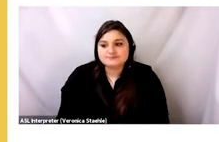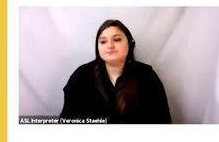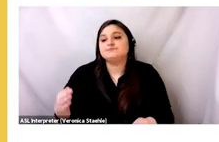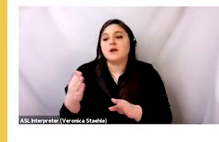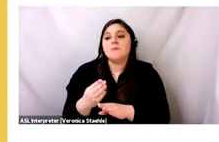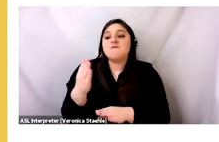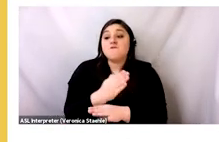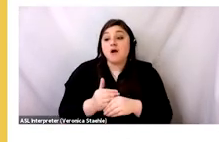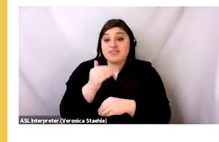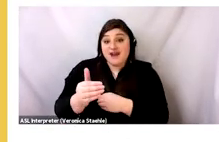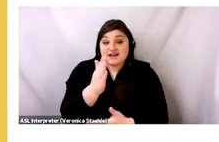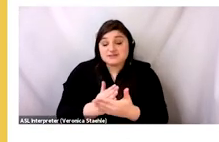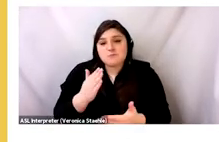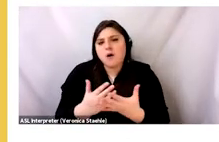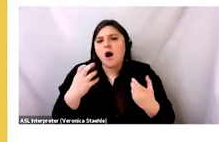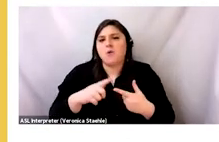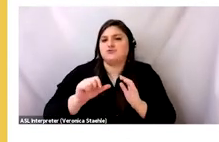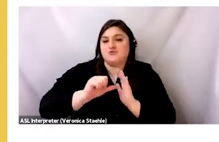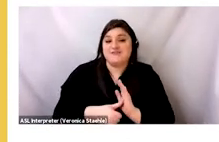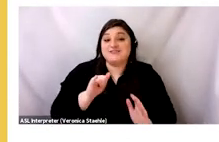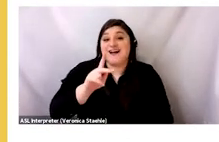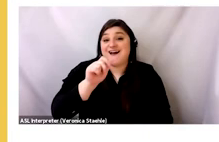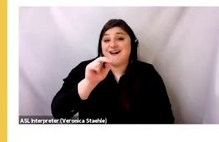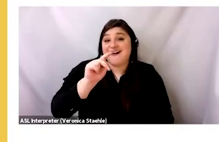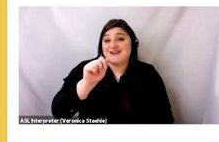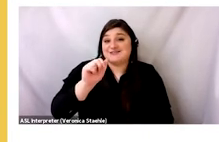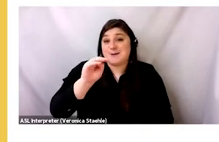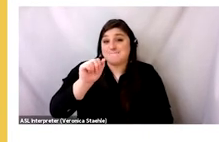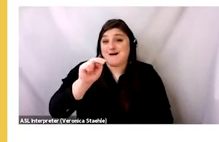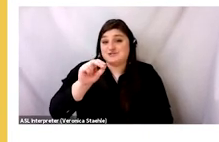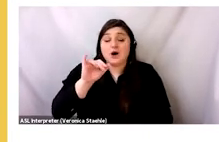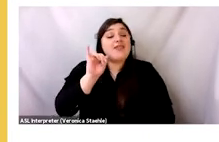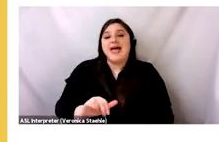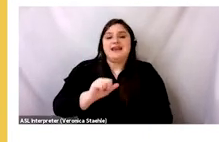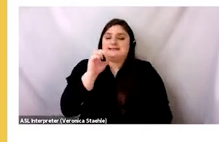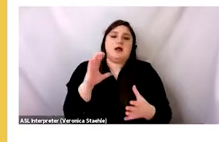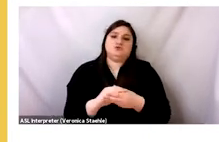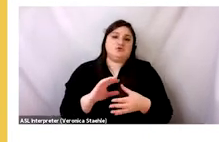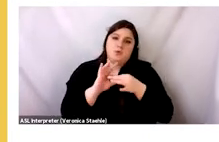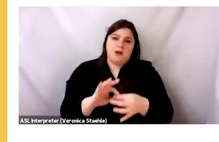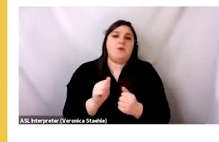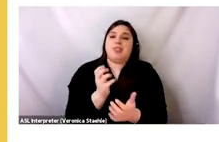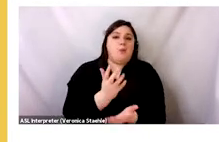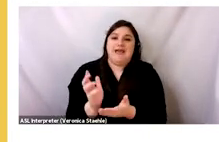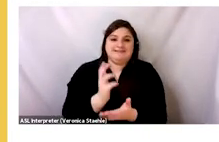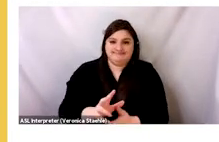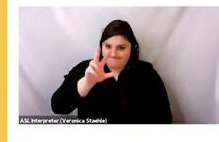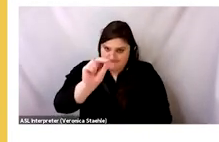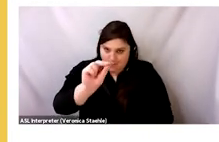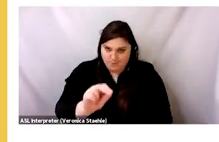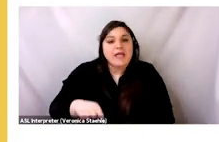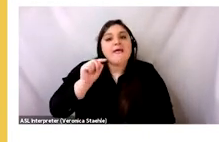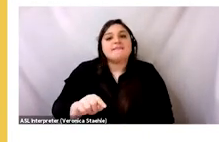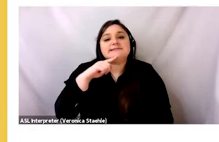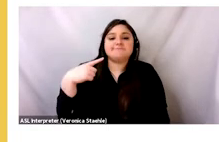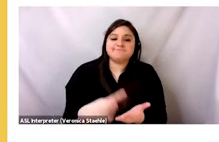So before I move on to the next section, I, you know, really cannot stress enough that Contamanto is not a story about waste. So Contamanto